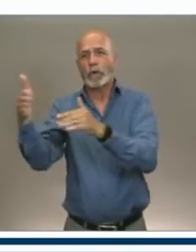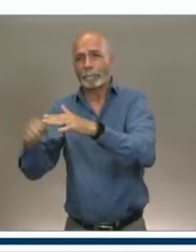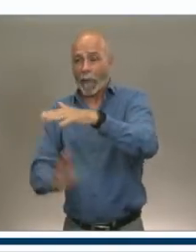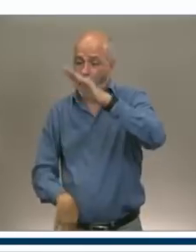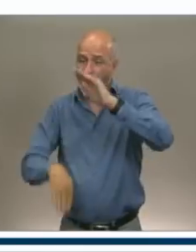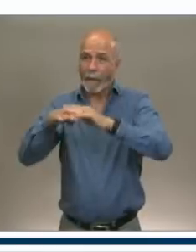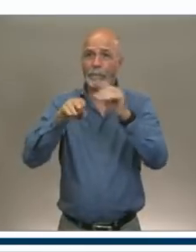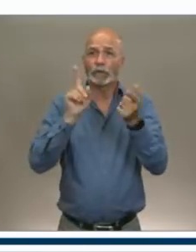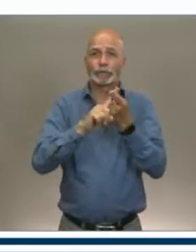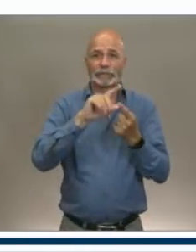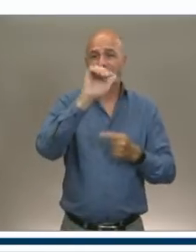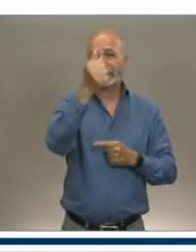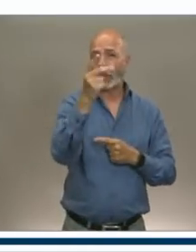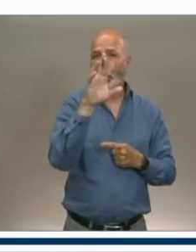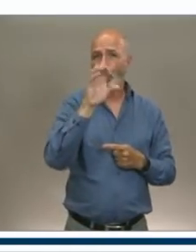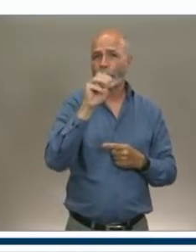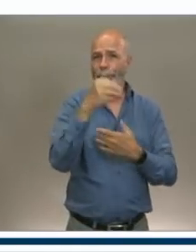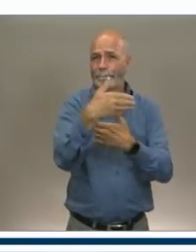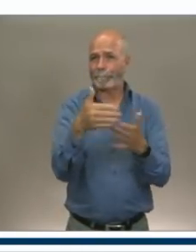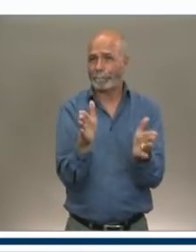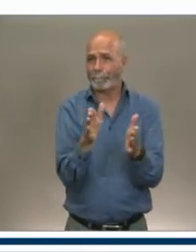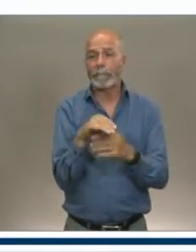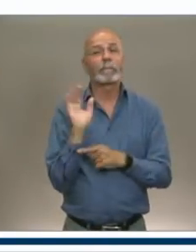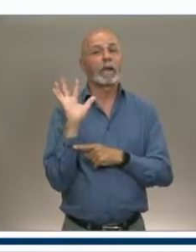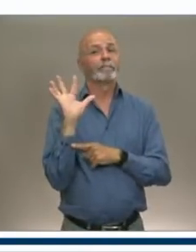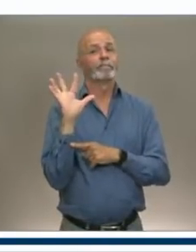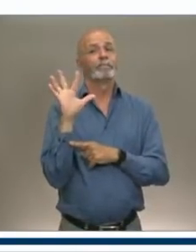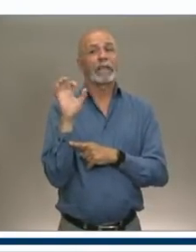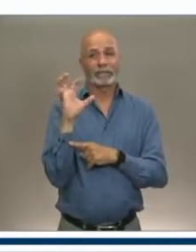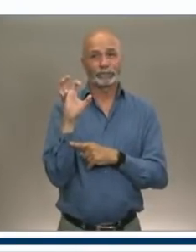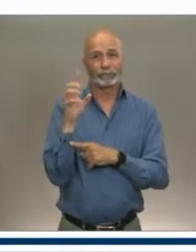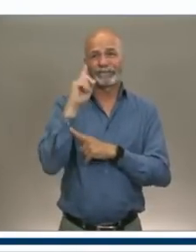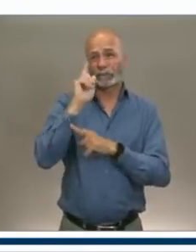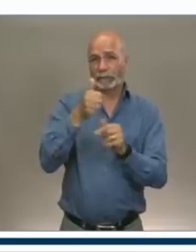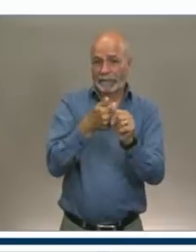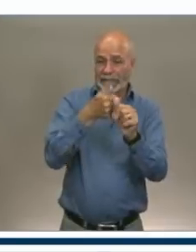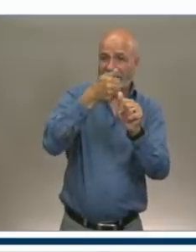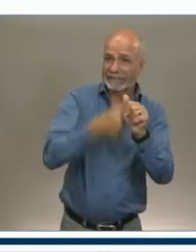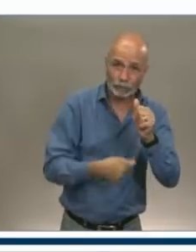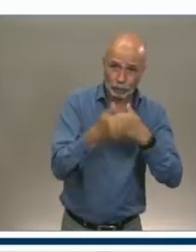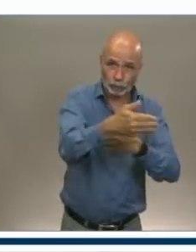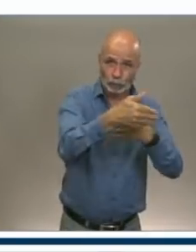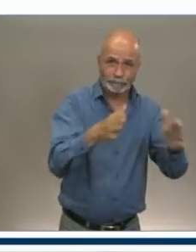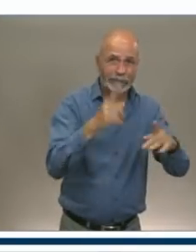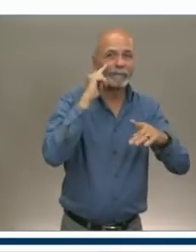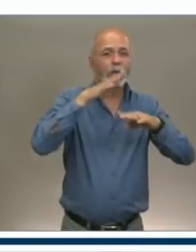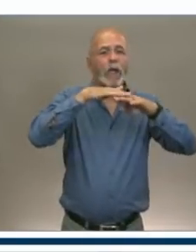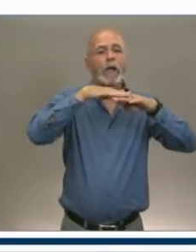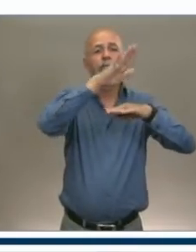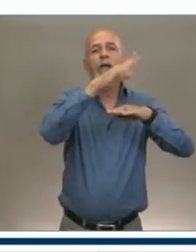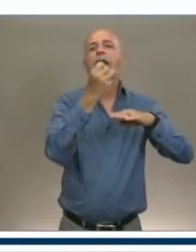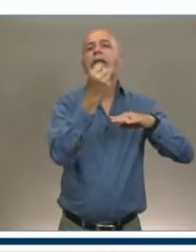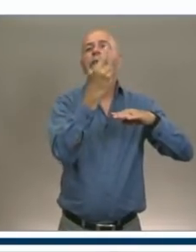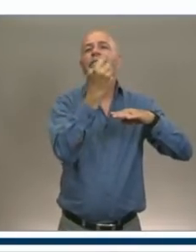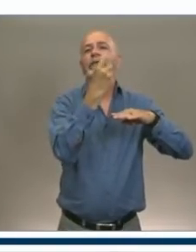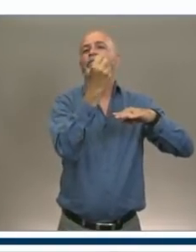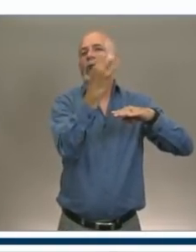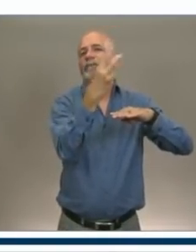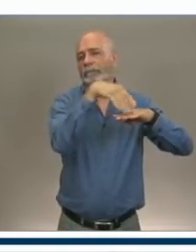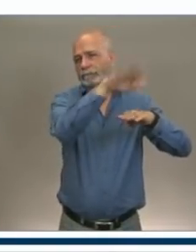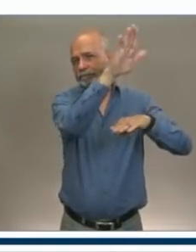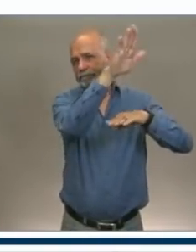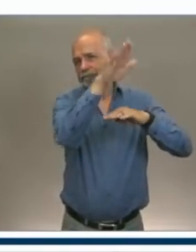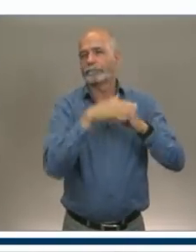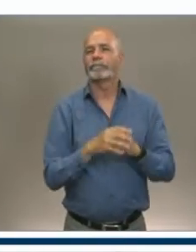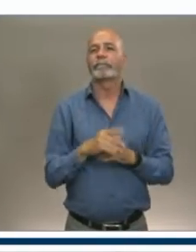room at 11 rooms and on. We estimate that more than 1,000 operators will be eligible to use the